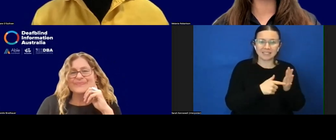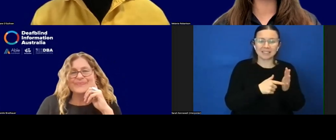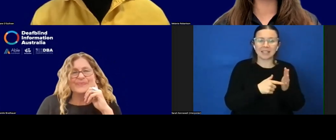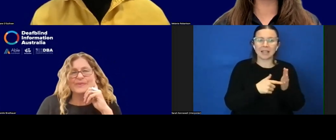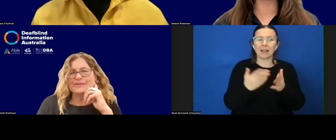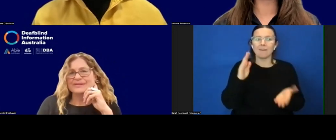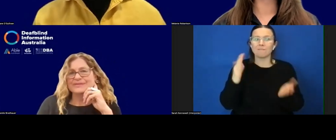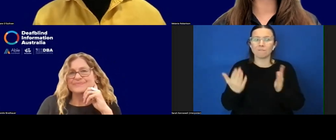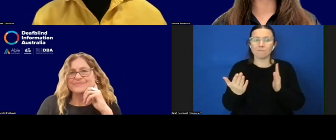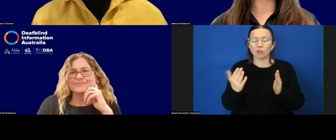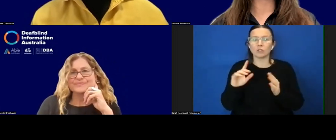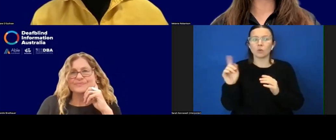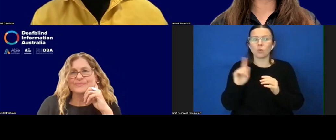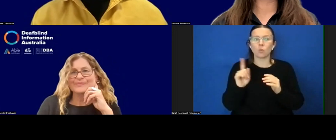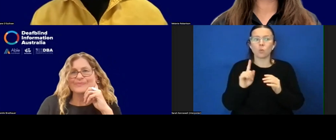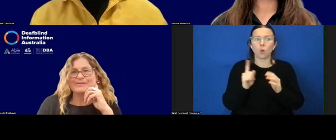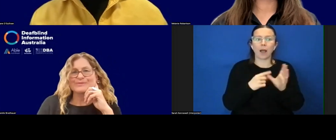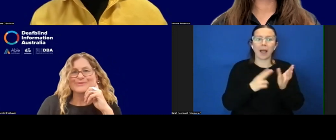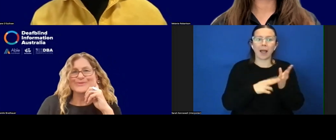requires.